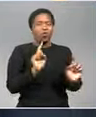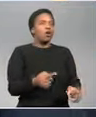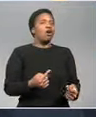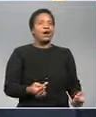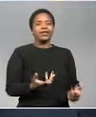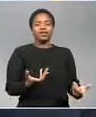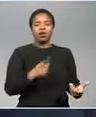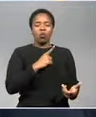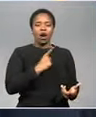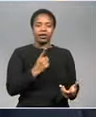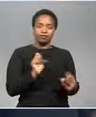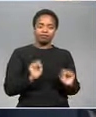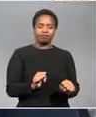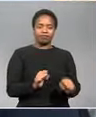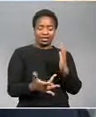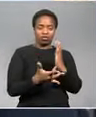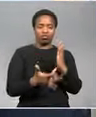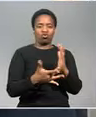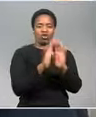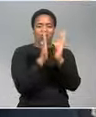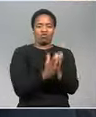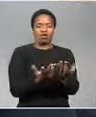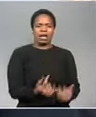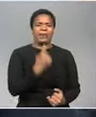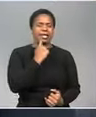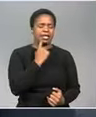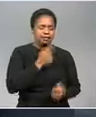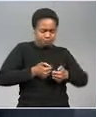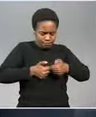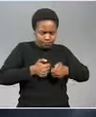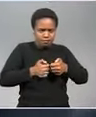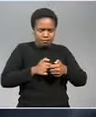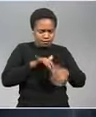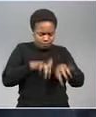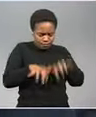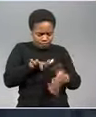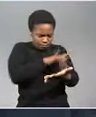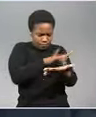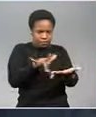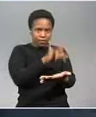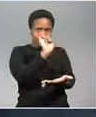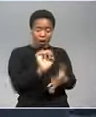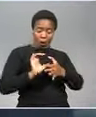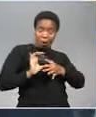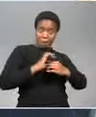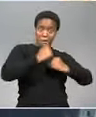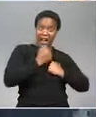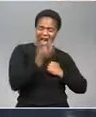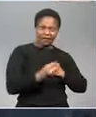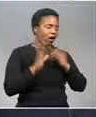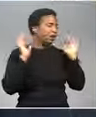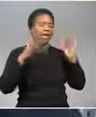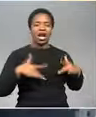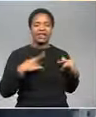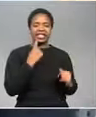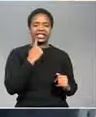fact that we are living in the fourth industrial revolution and therefore things are becoming more digital therefore if I have it at home even life on its